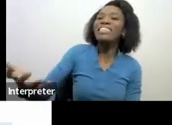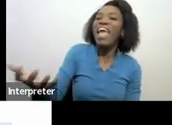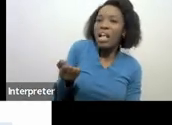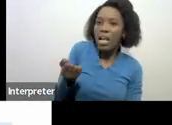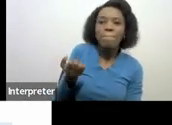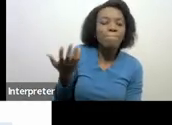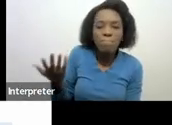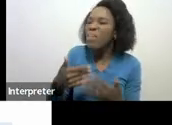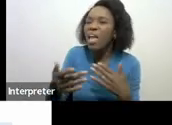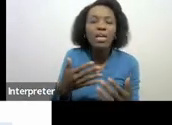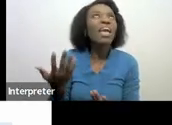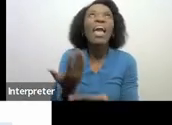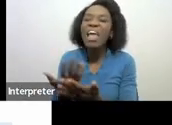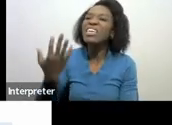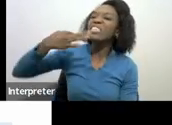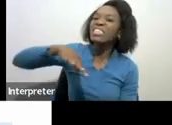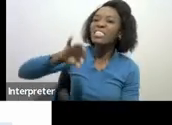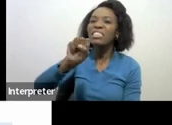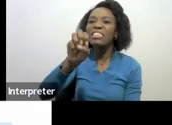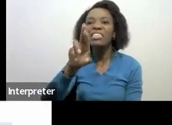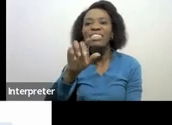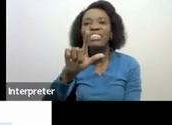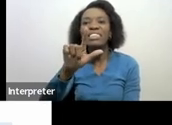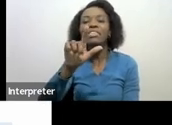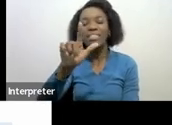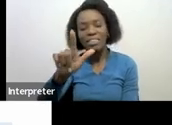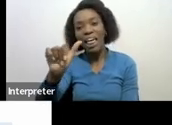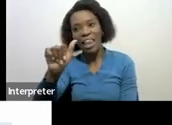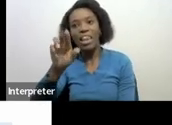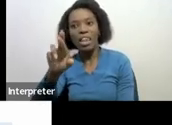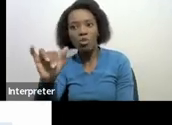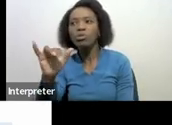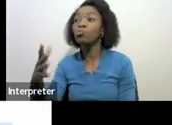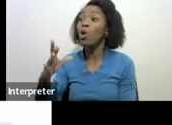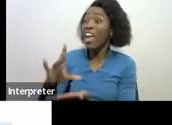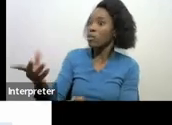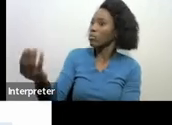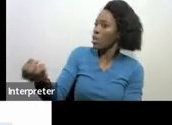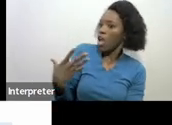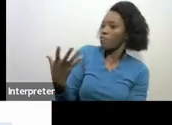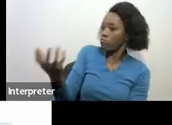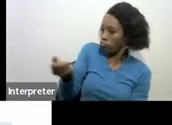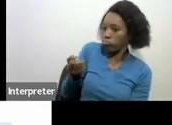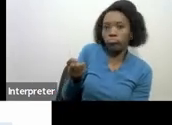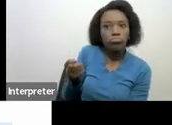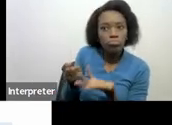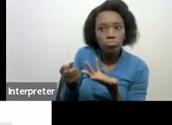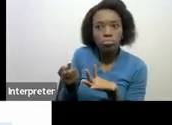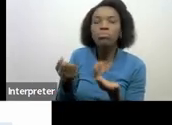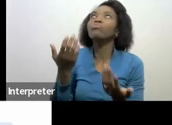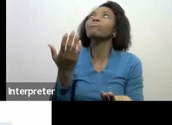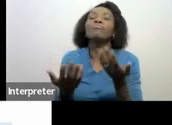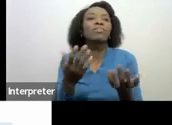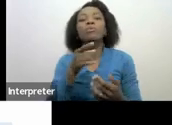salaries. It might be income in cash or otherwise. In cash or otherwise, we mean that you may be, because you are in the